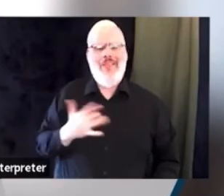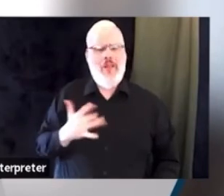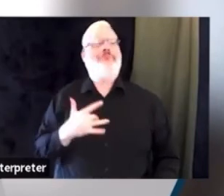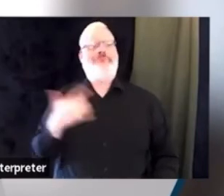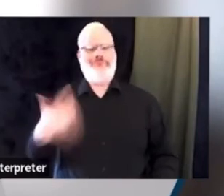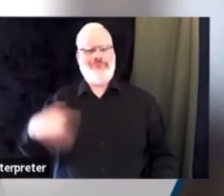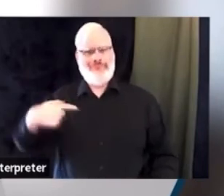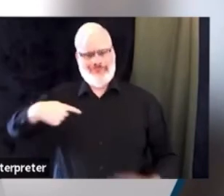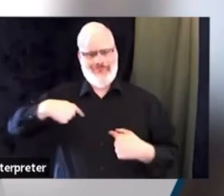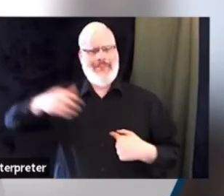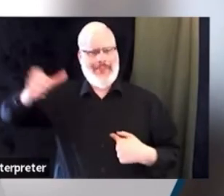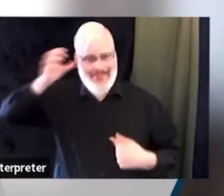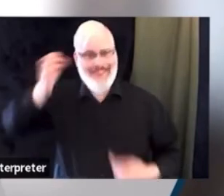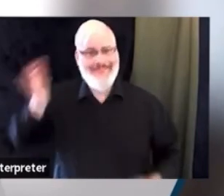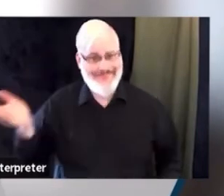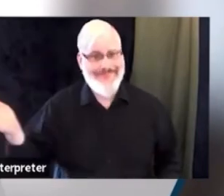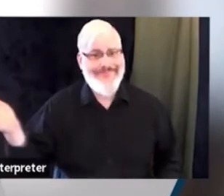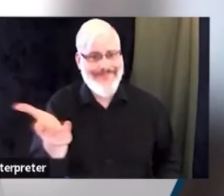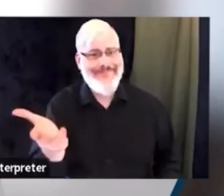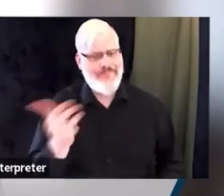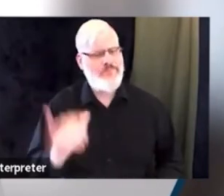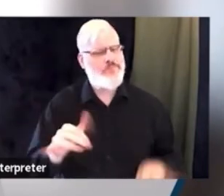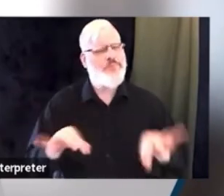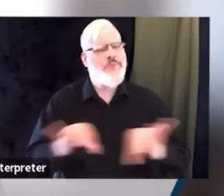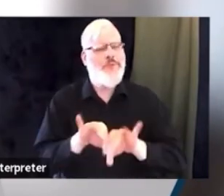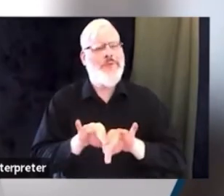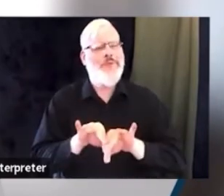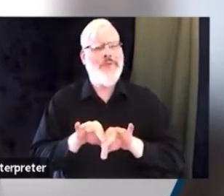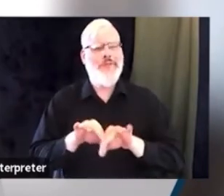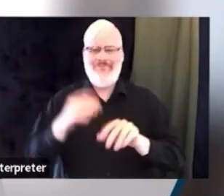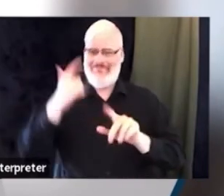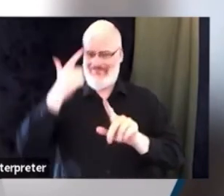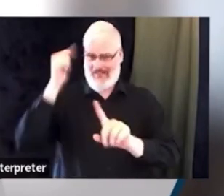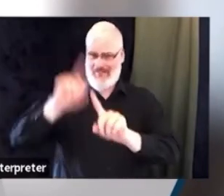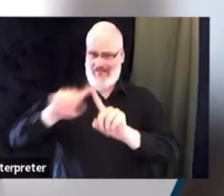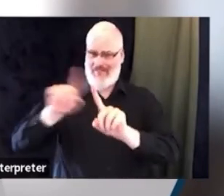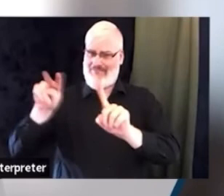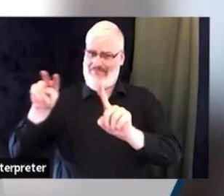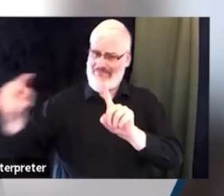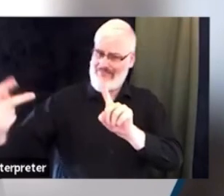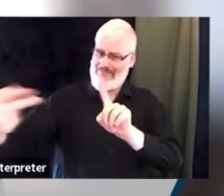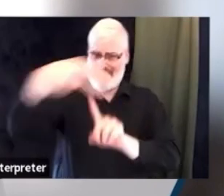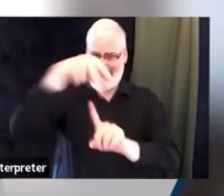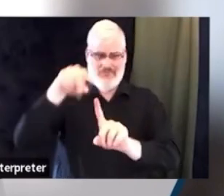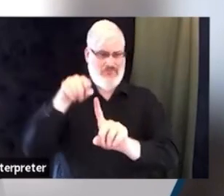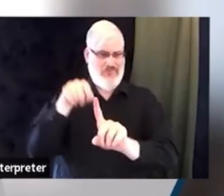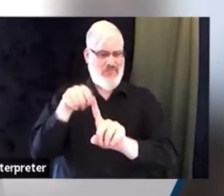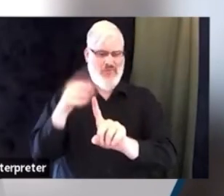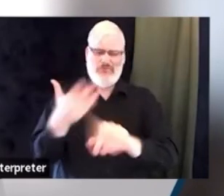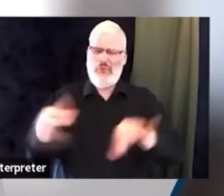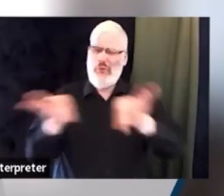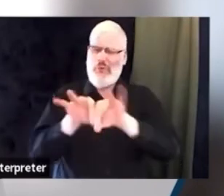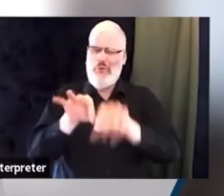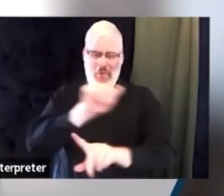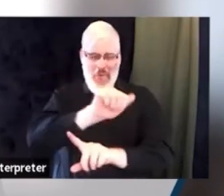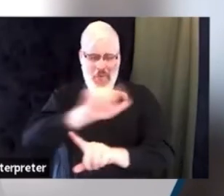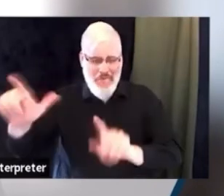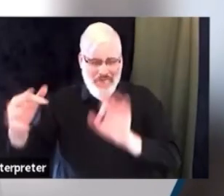perspectives and the needs and the feedback that our people currently have on the same right. I know I mentioned